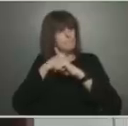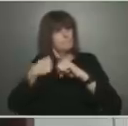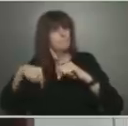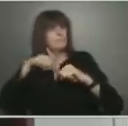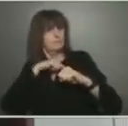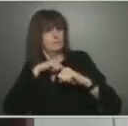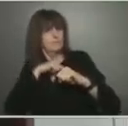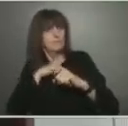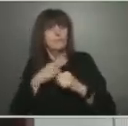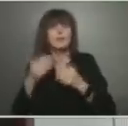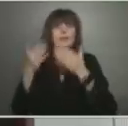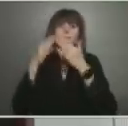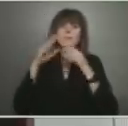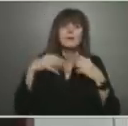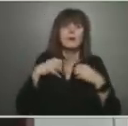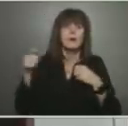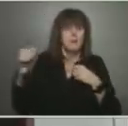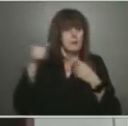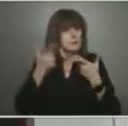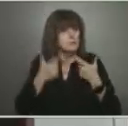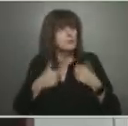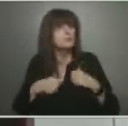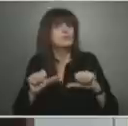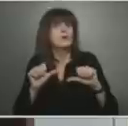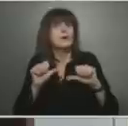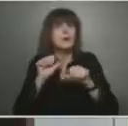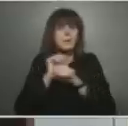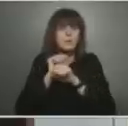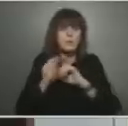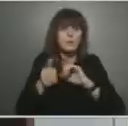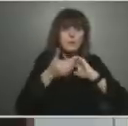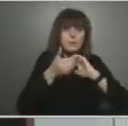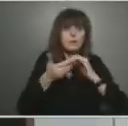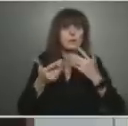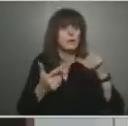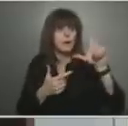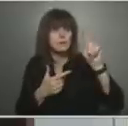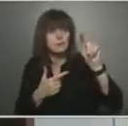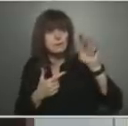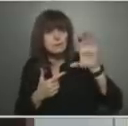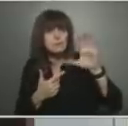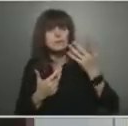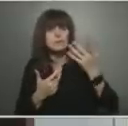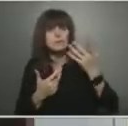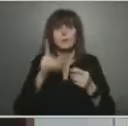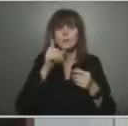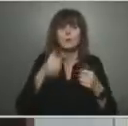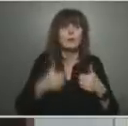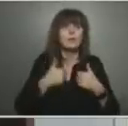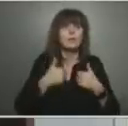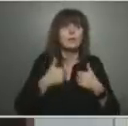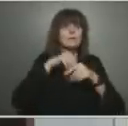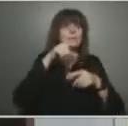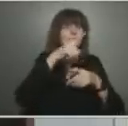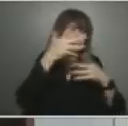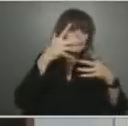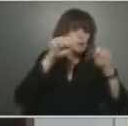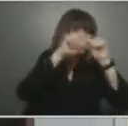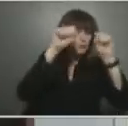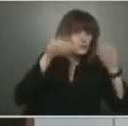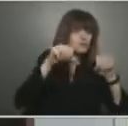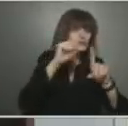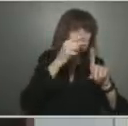with our long-term care partners, those that are in shelters, those high-risk congregate settings where they're trying to